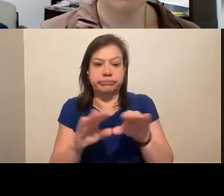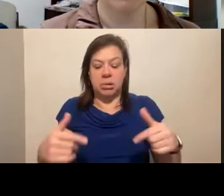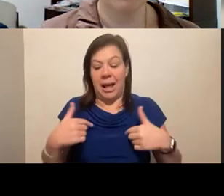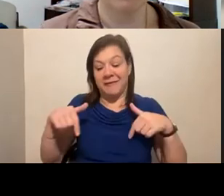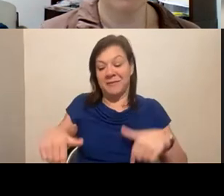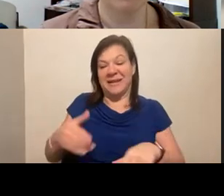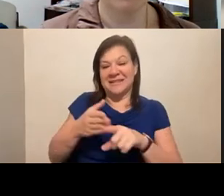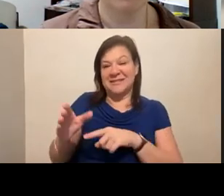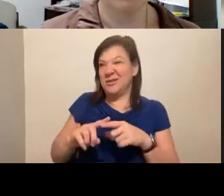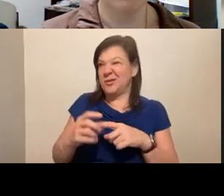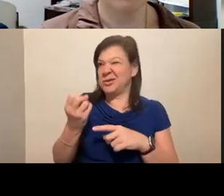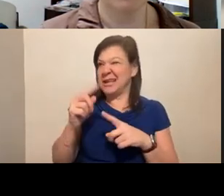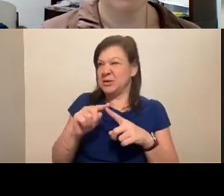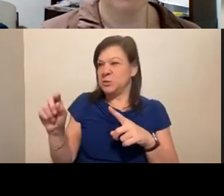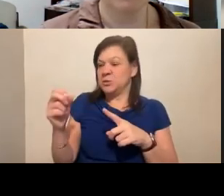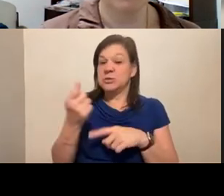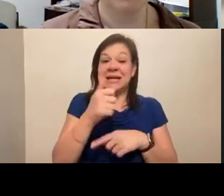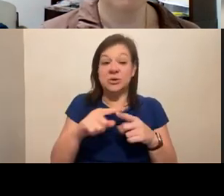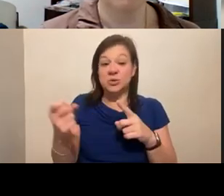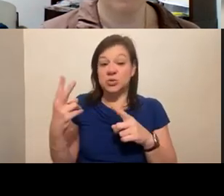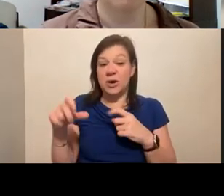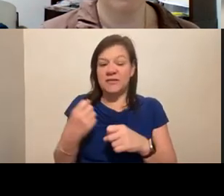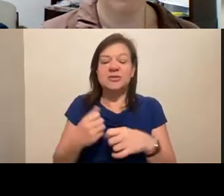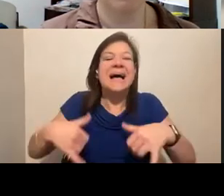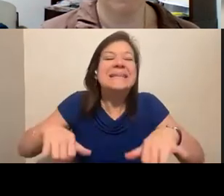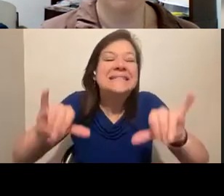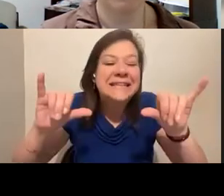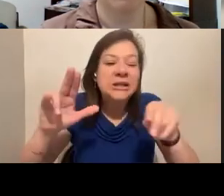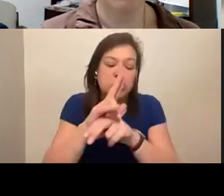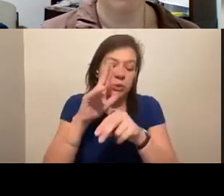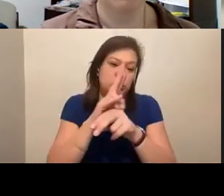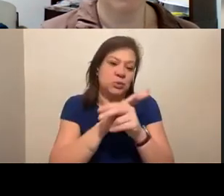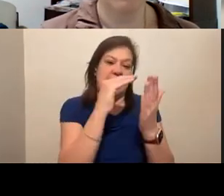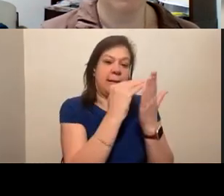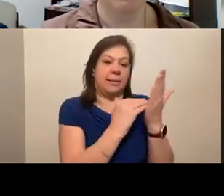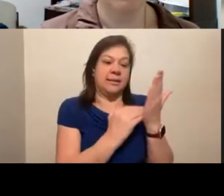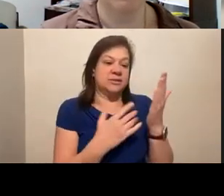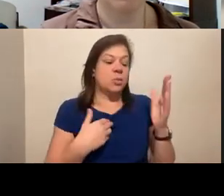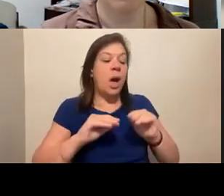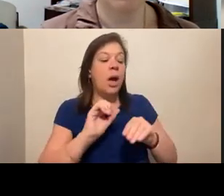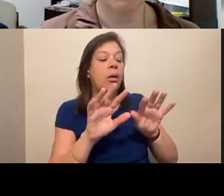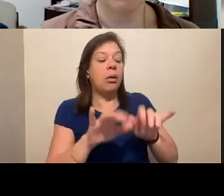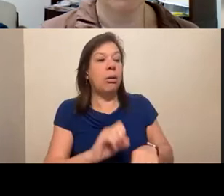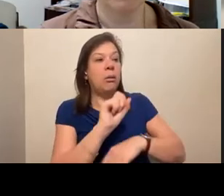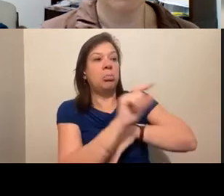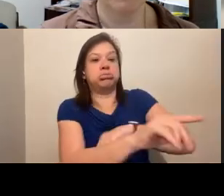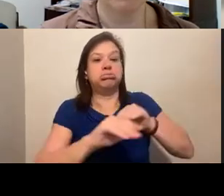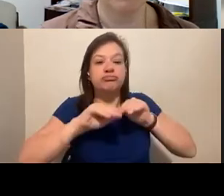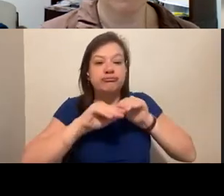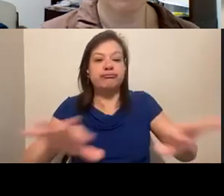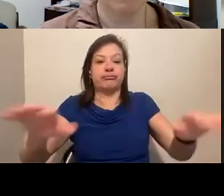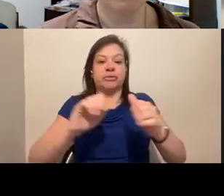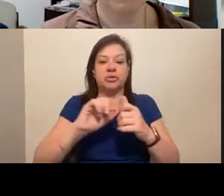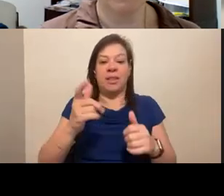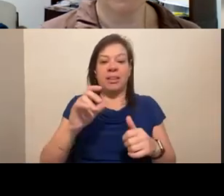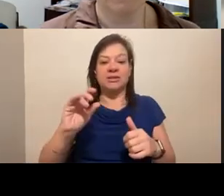10, 12 years, and I still use that listserv. Whenever I have a question I want to throw out to the field, you know, I throw it out to that listserv and I